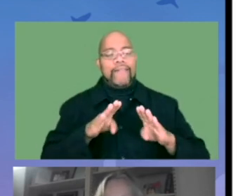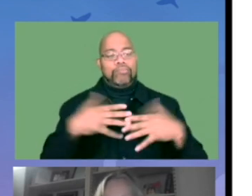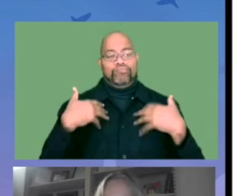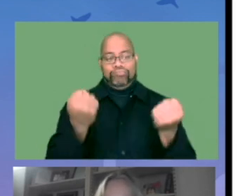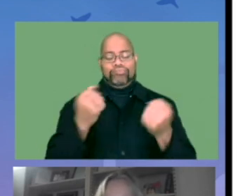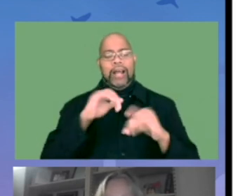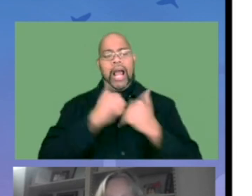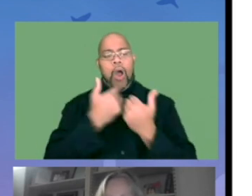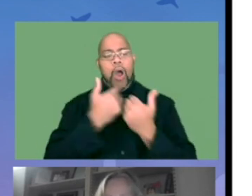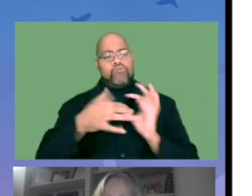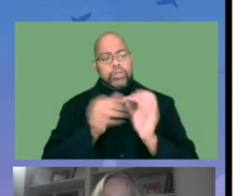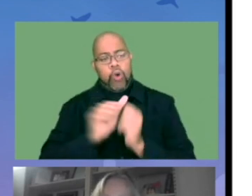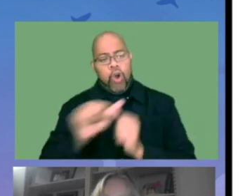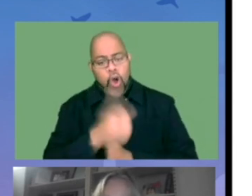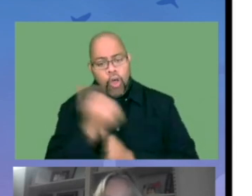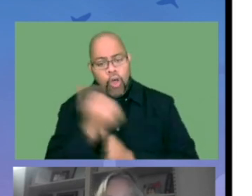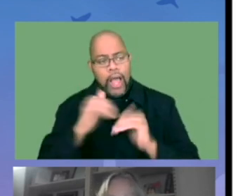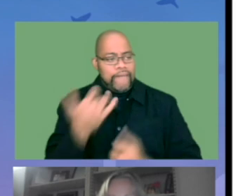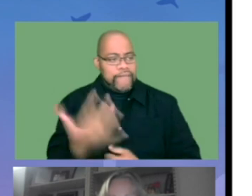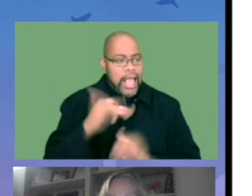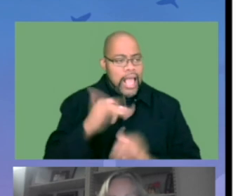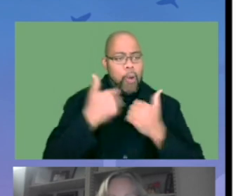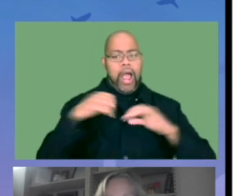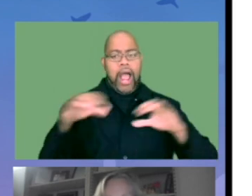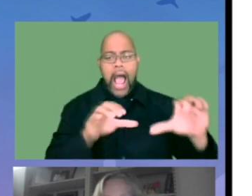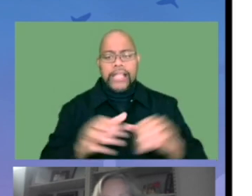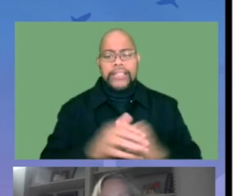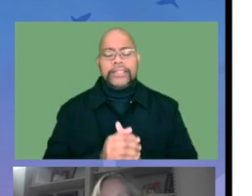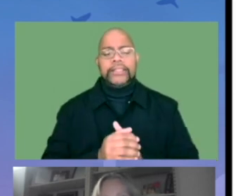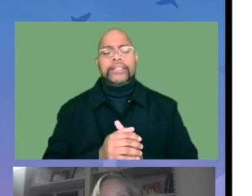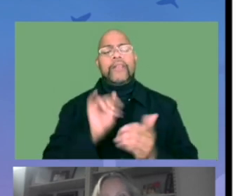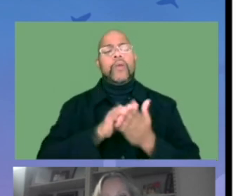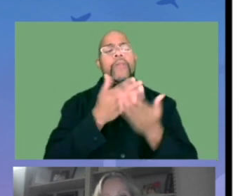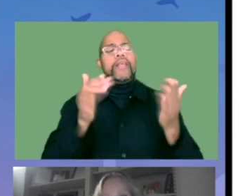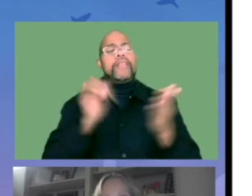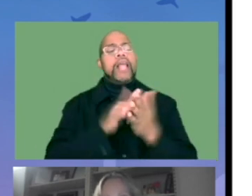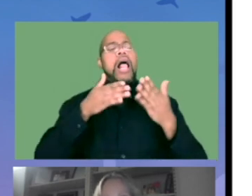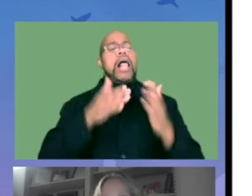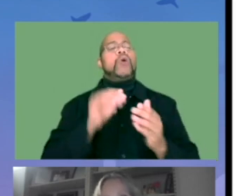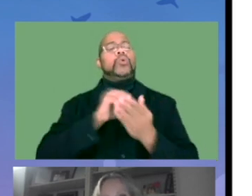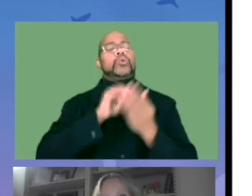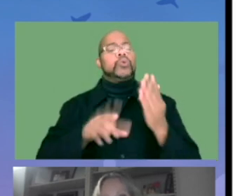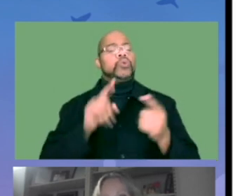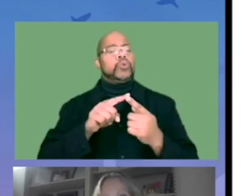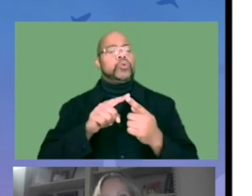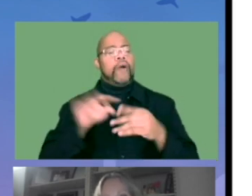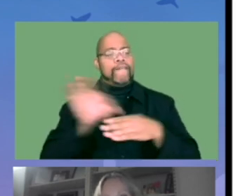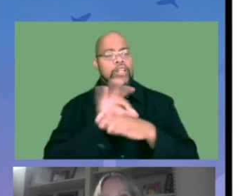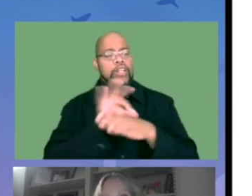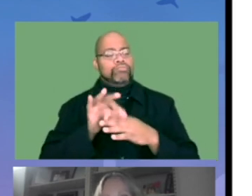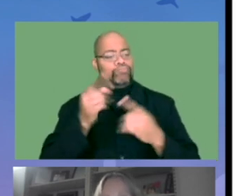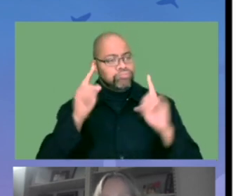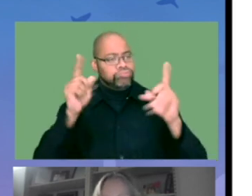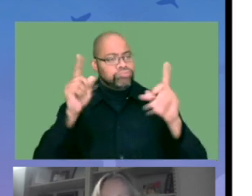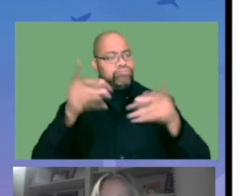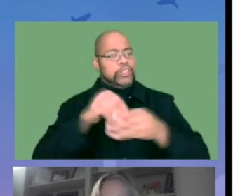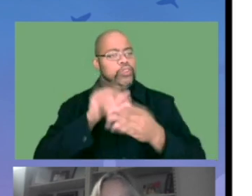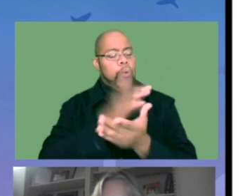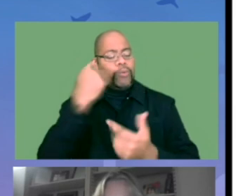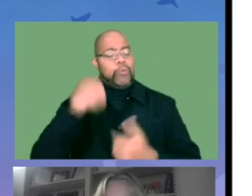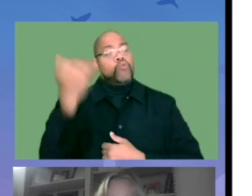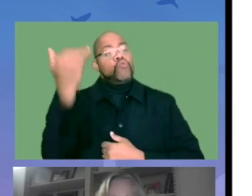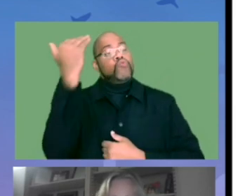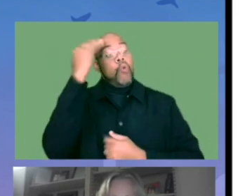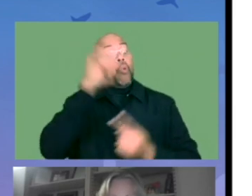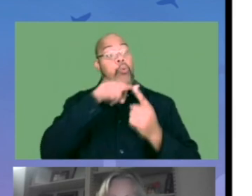emotional, and behavioral well-being. So how we relate to others, how we feel, and how we act. And those things that allow students to function effectively